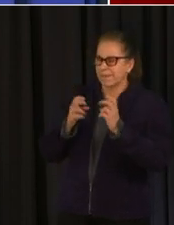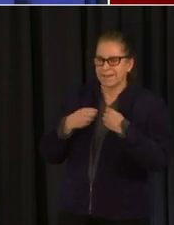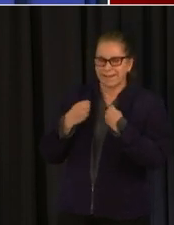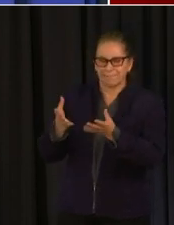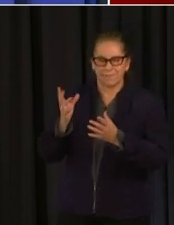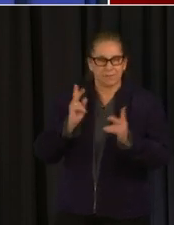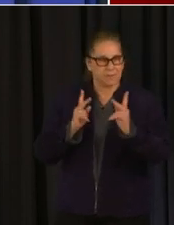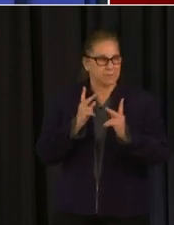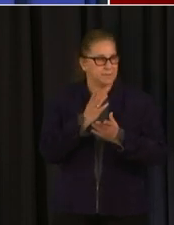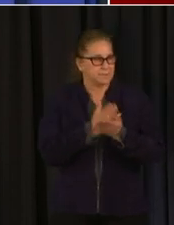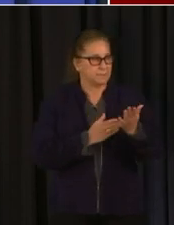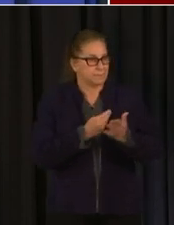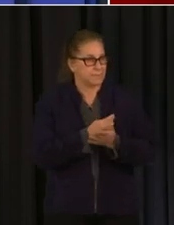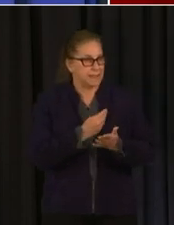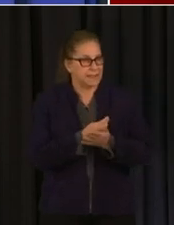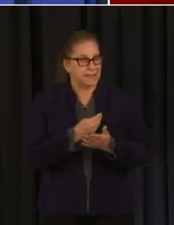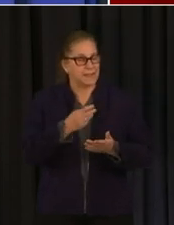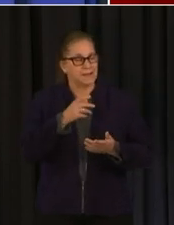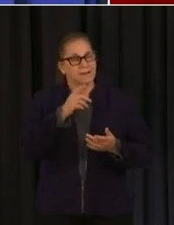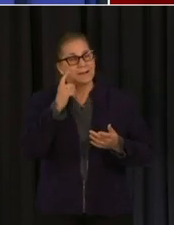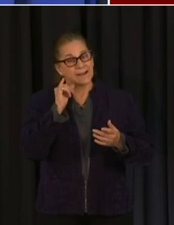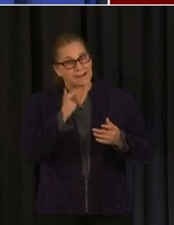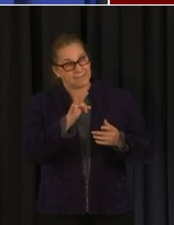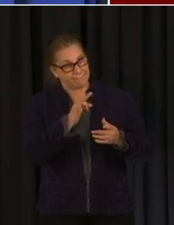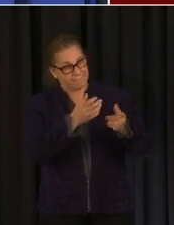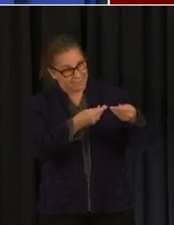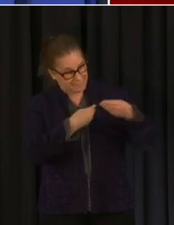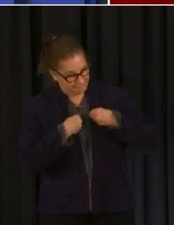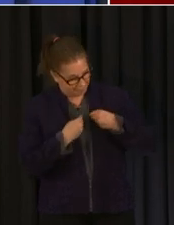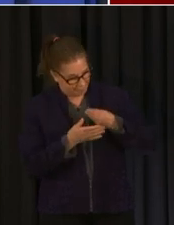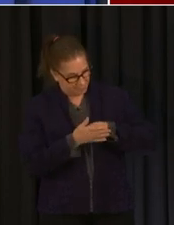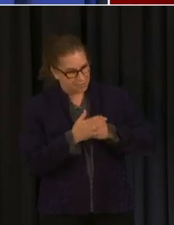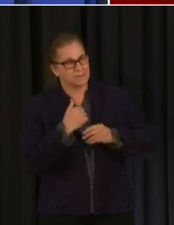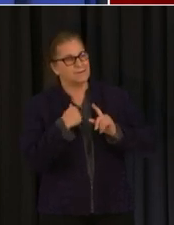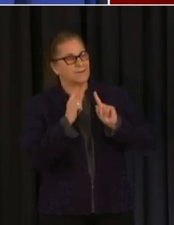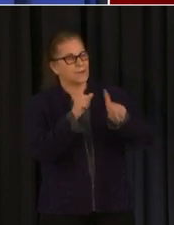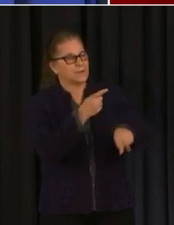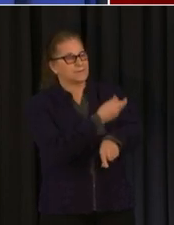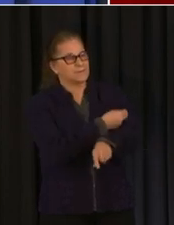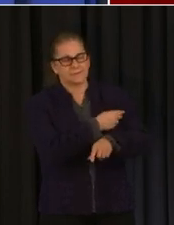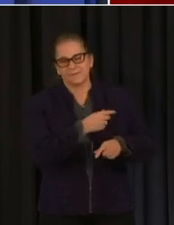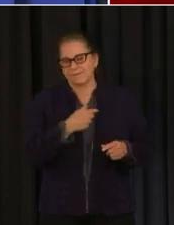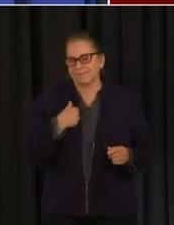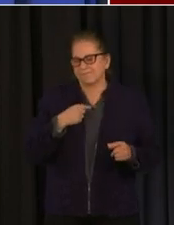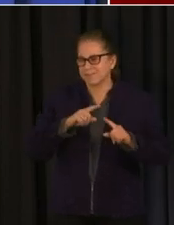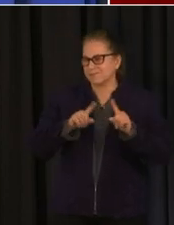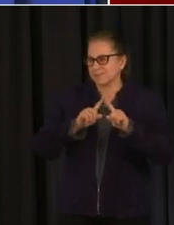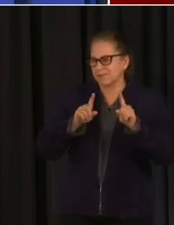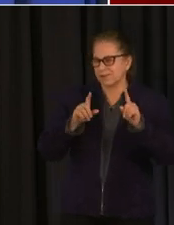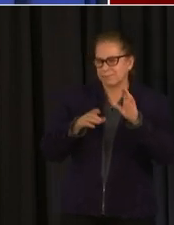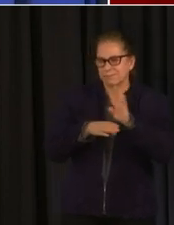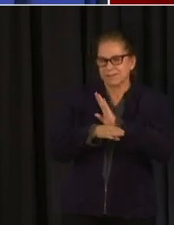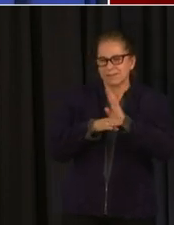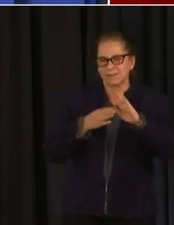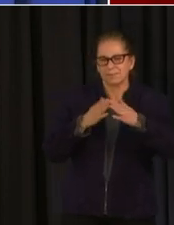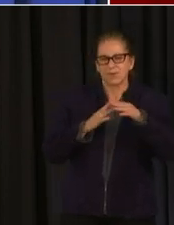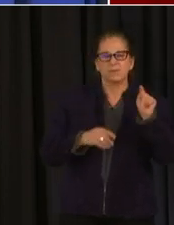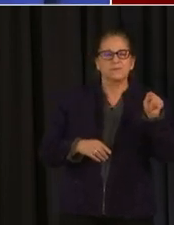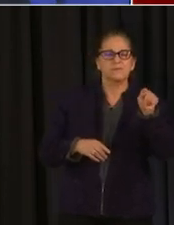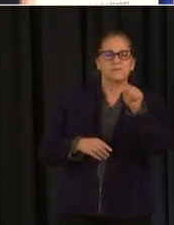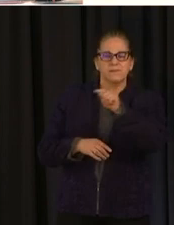with leave some of them have to do with entering for a prize for something and we imagine that those things will still want to happen